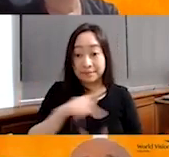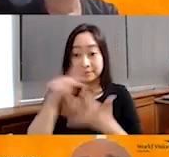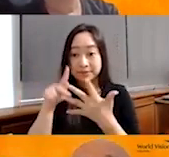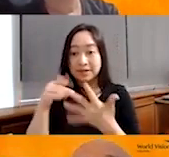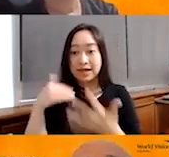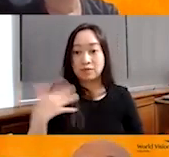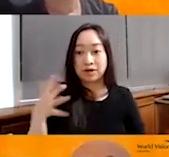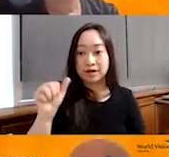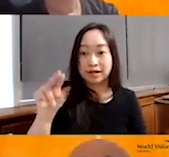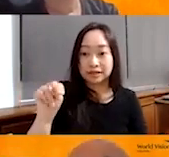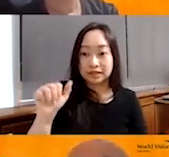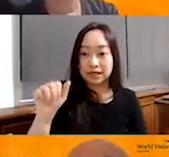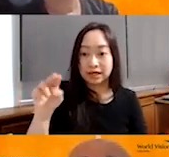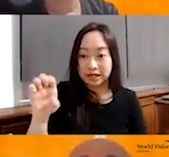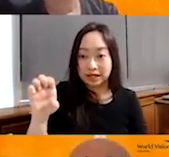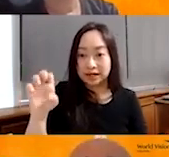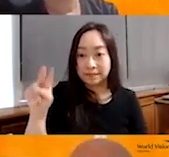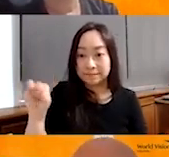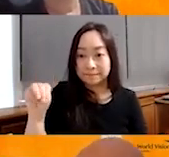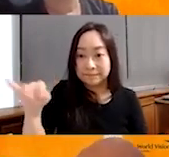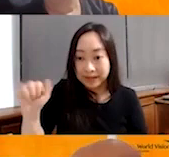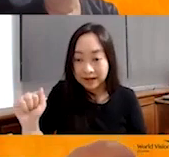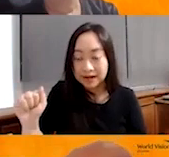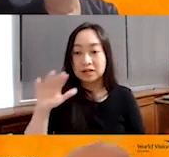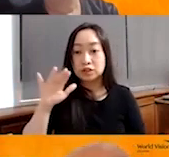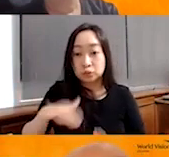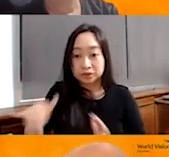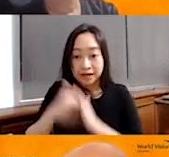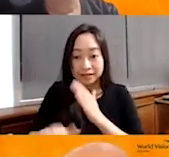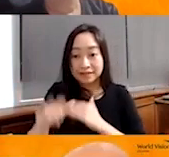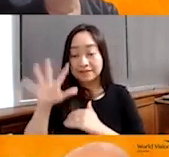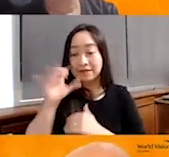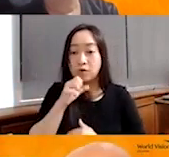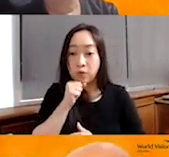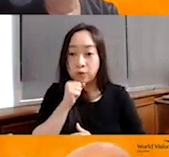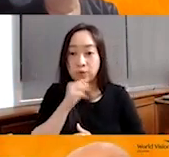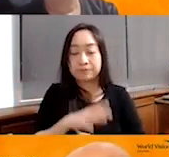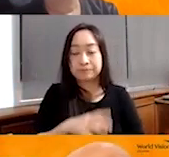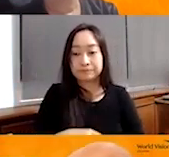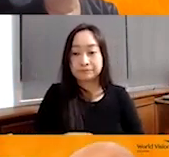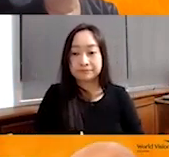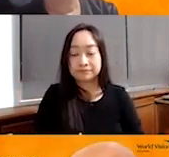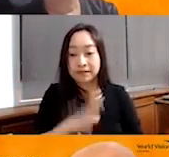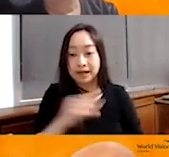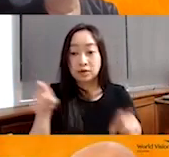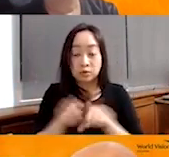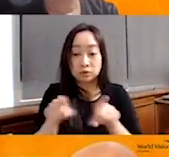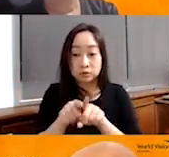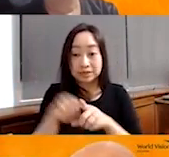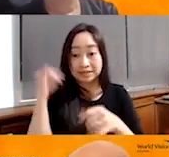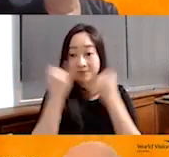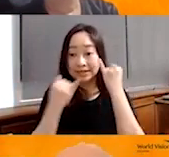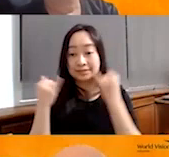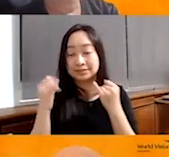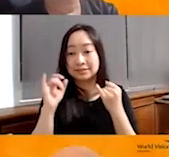anemia, children under five years old. And also, imagine they